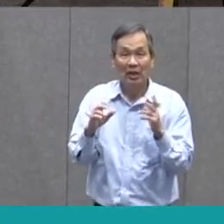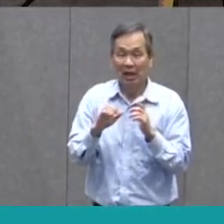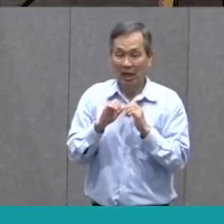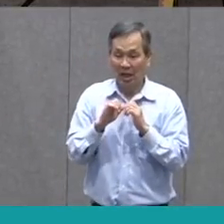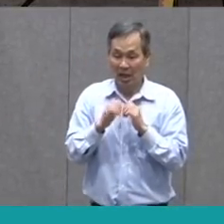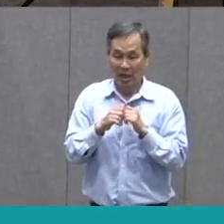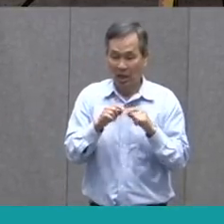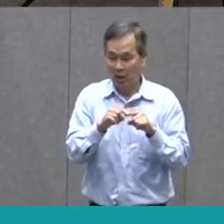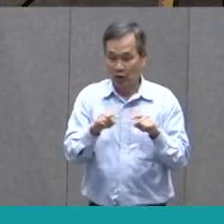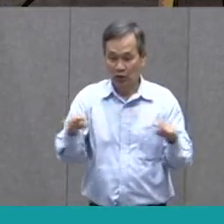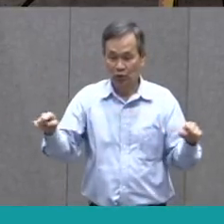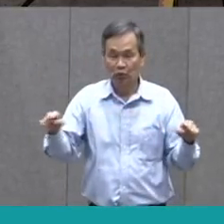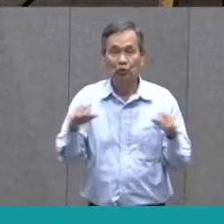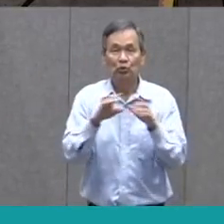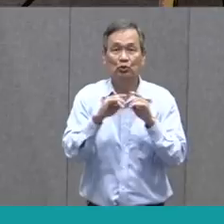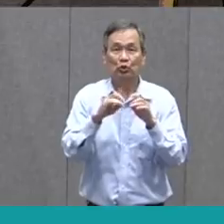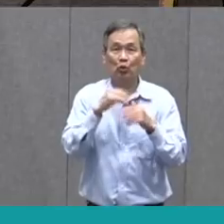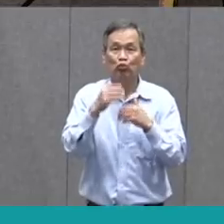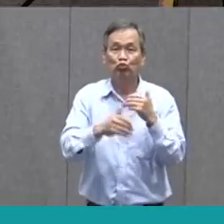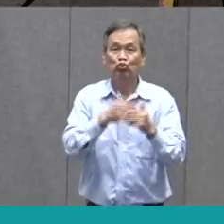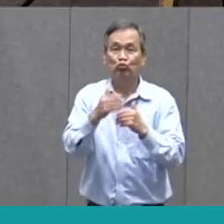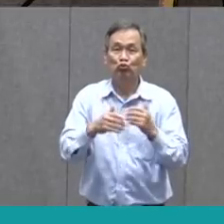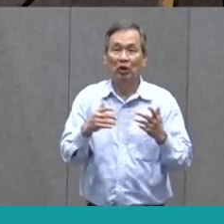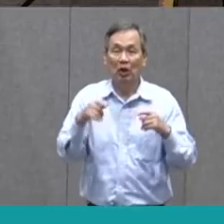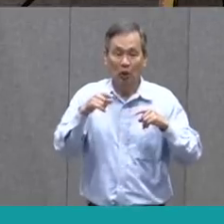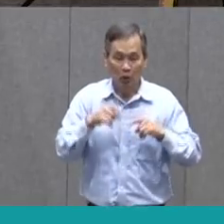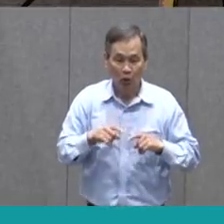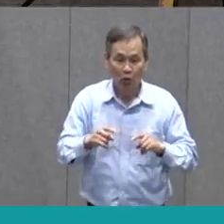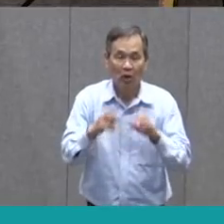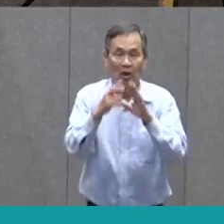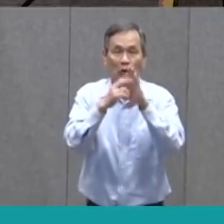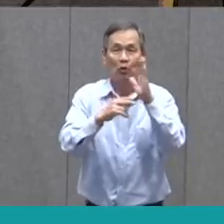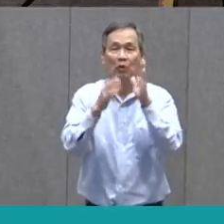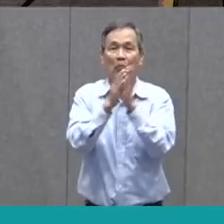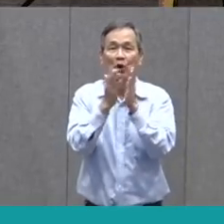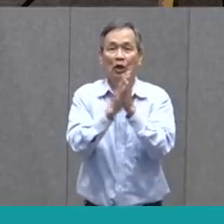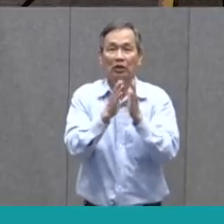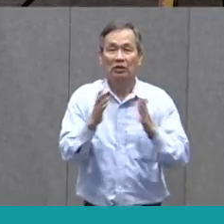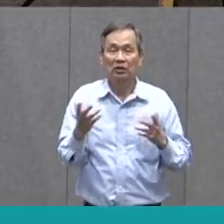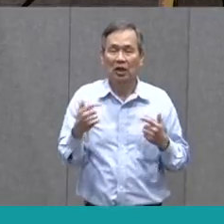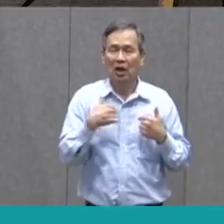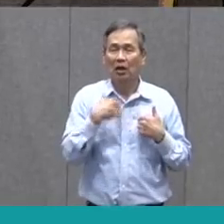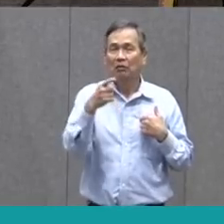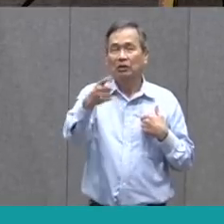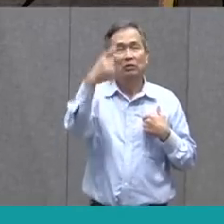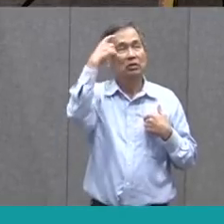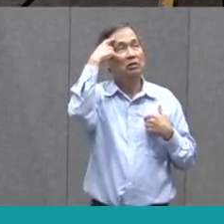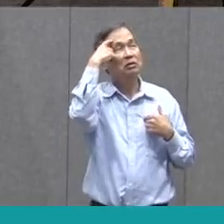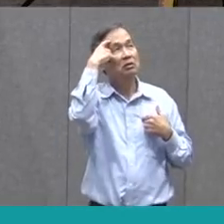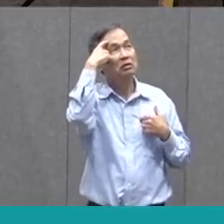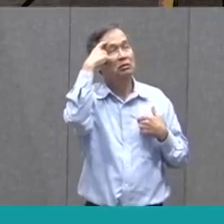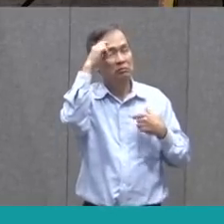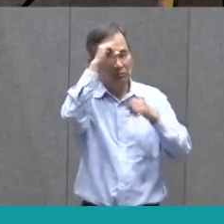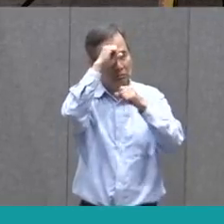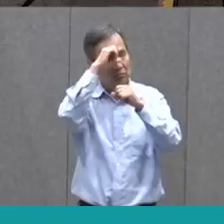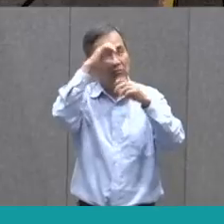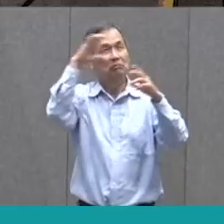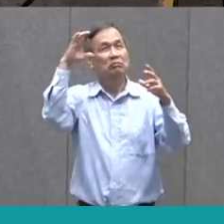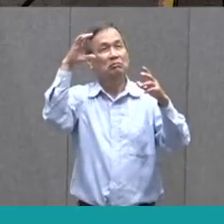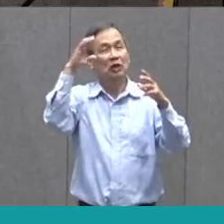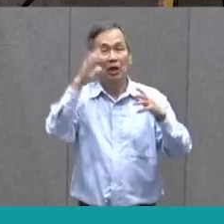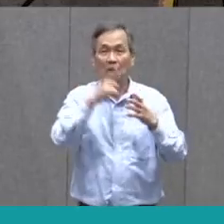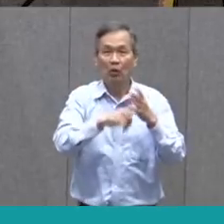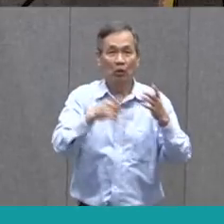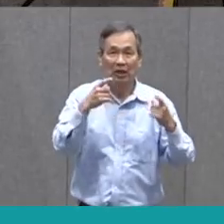story resolve itself? So while I read this book to you, I want you to be thinking about what